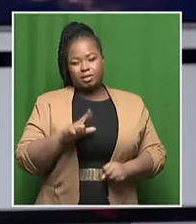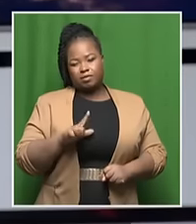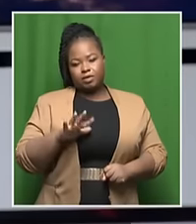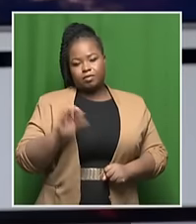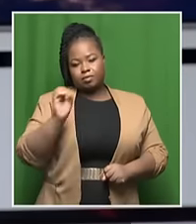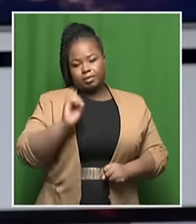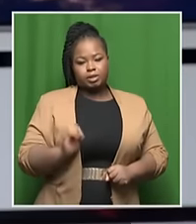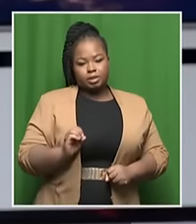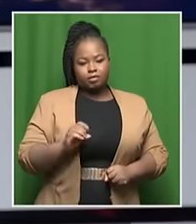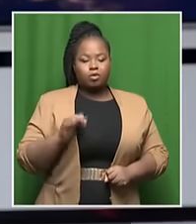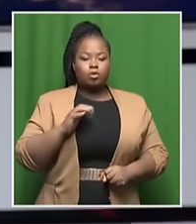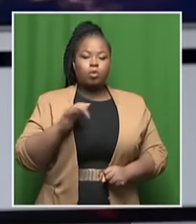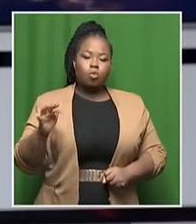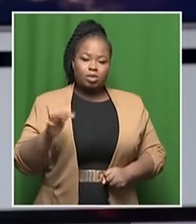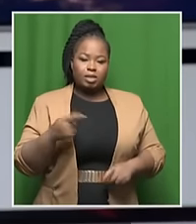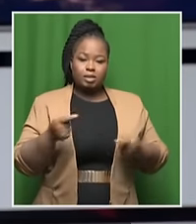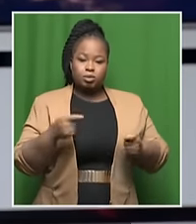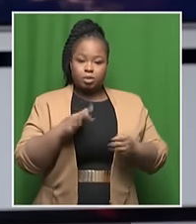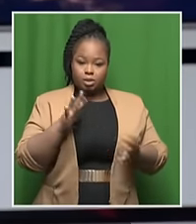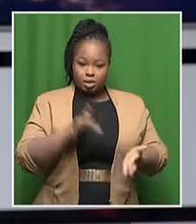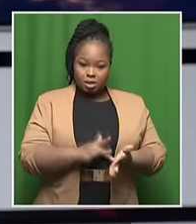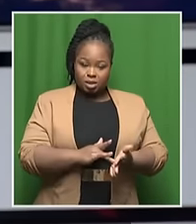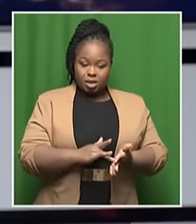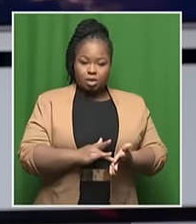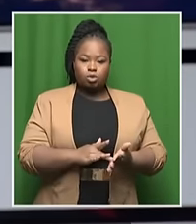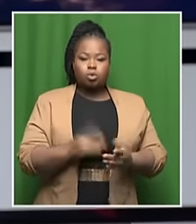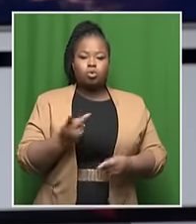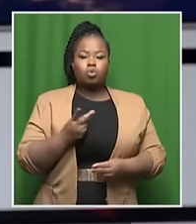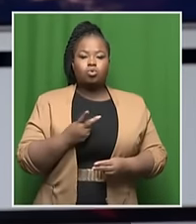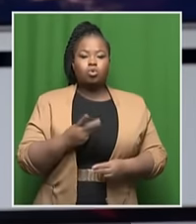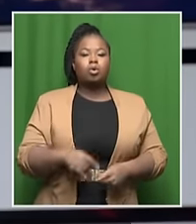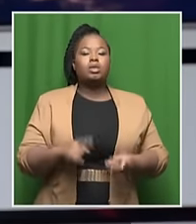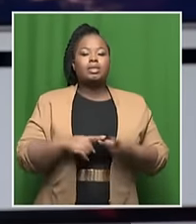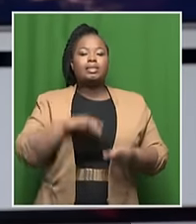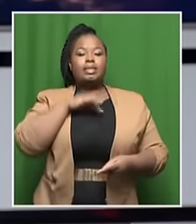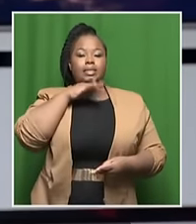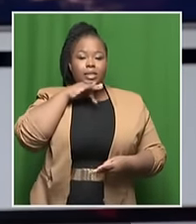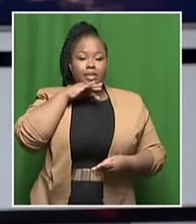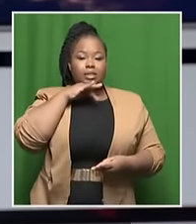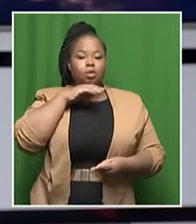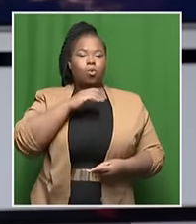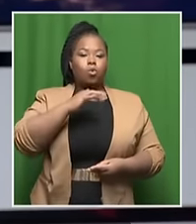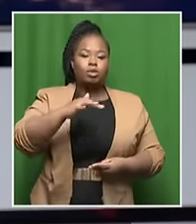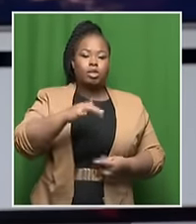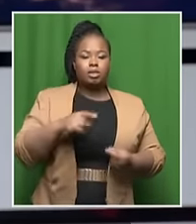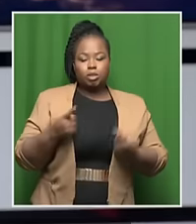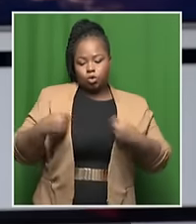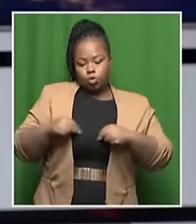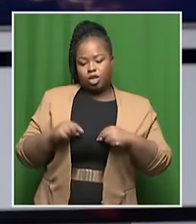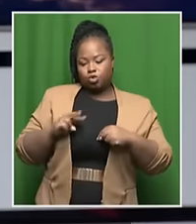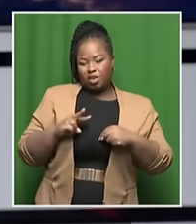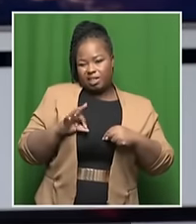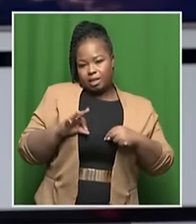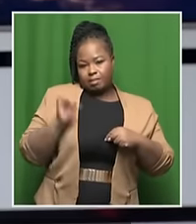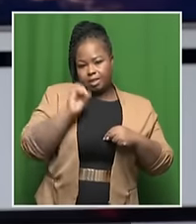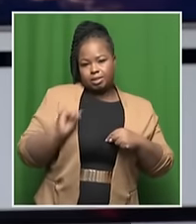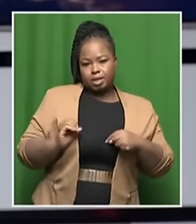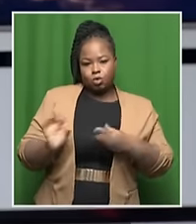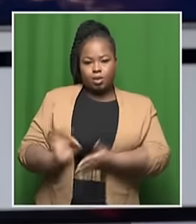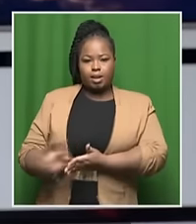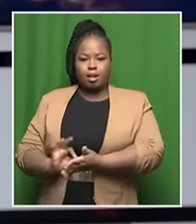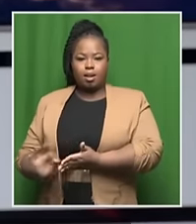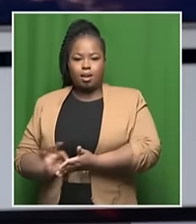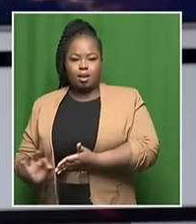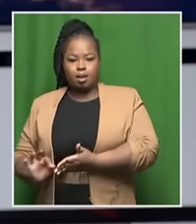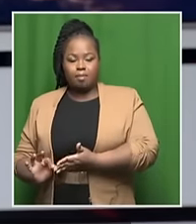% of the water that a shopping center would withdraw is gray water. And we're treating 23% of the total, not the whole 75%,